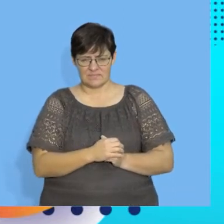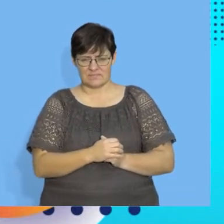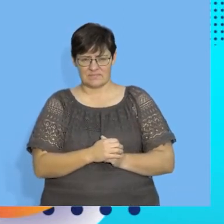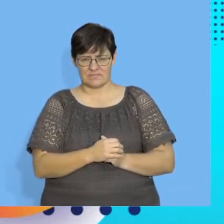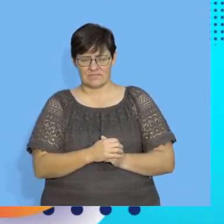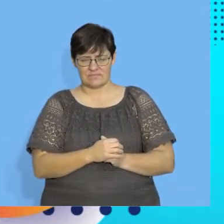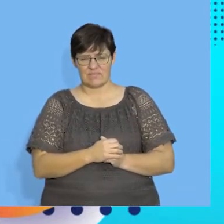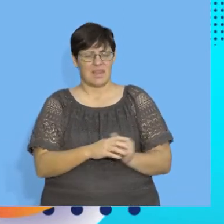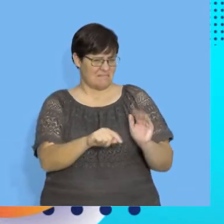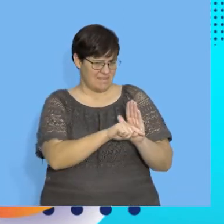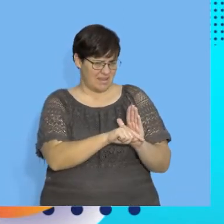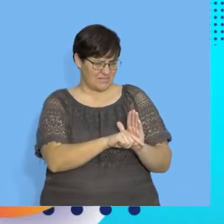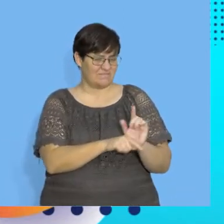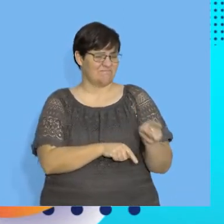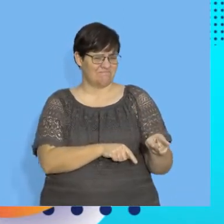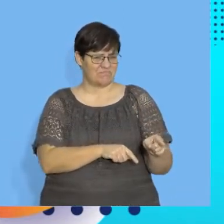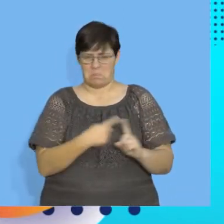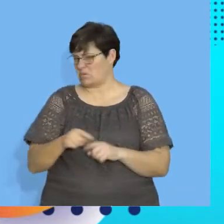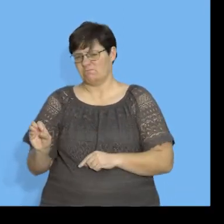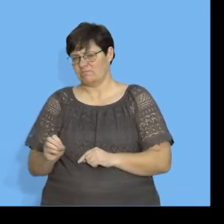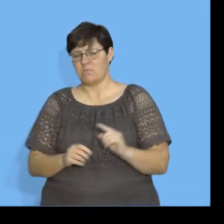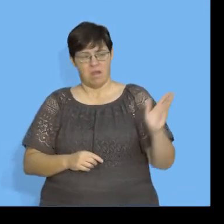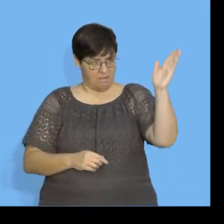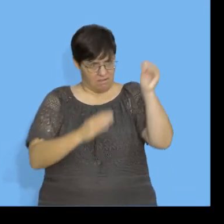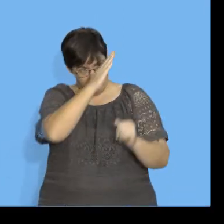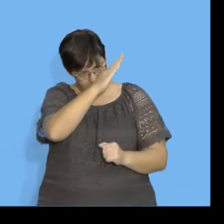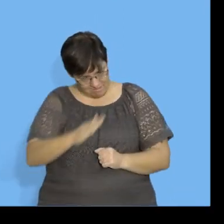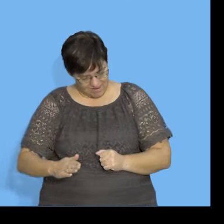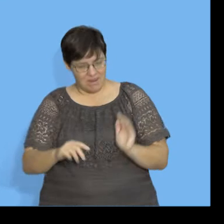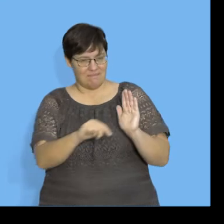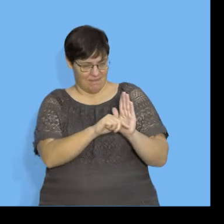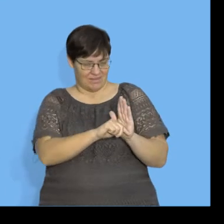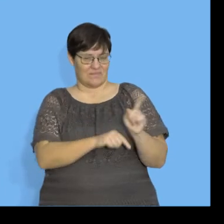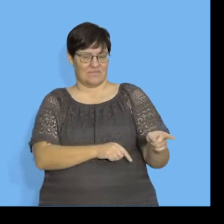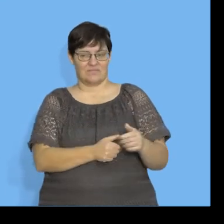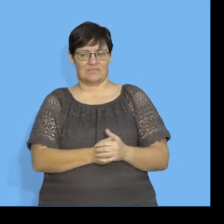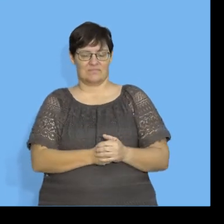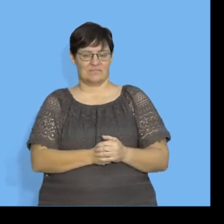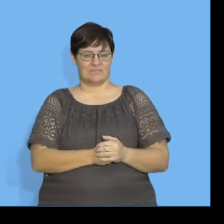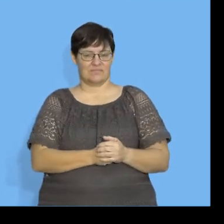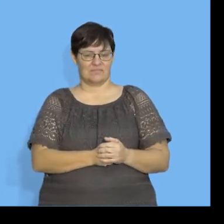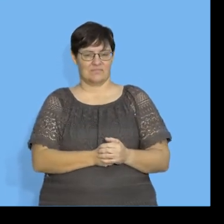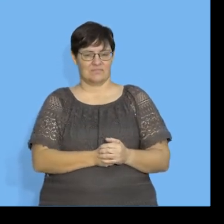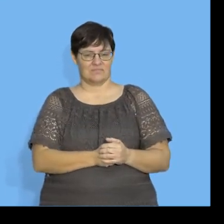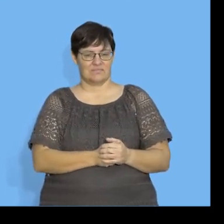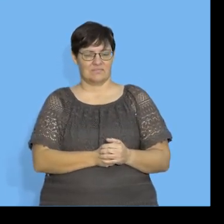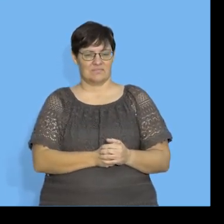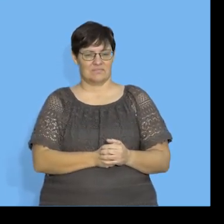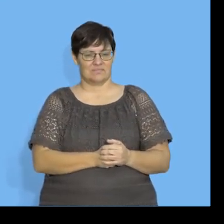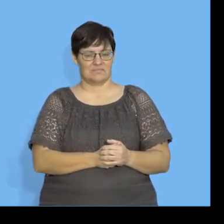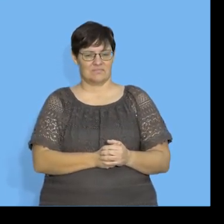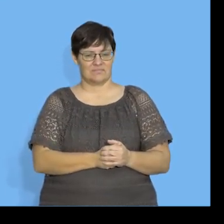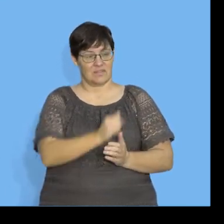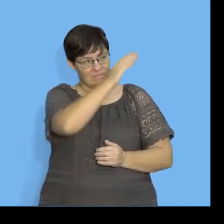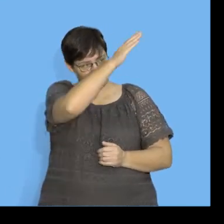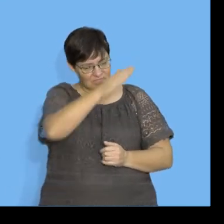Positive or negative? Negative. Because I can get a straight line